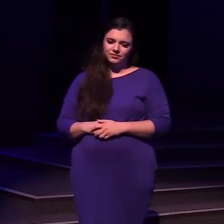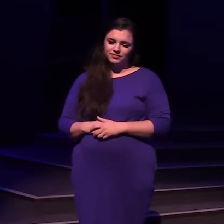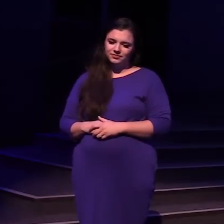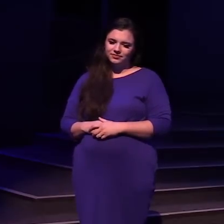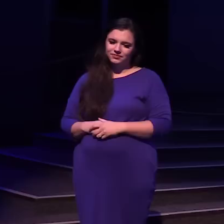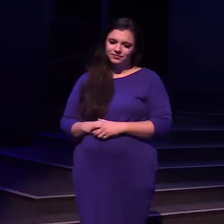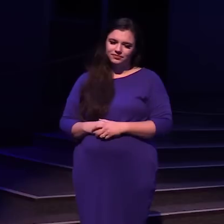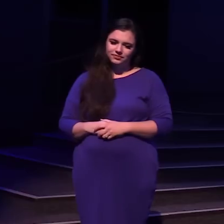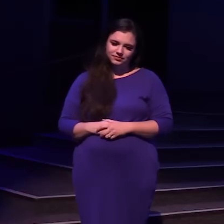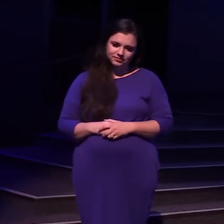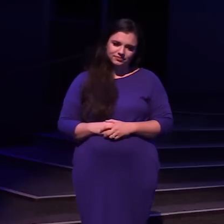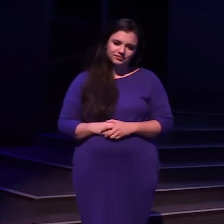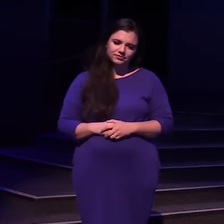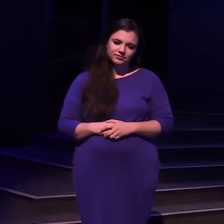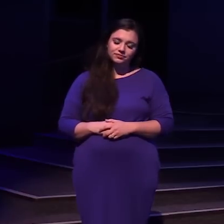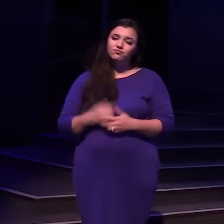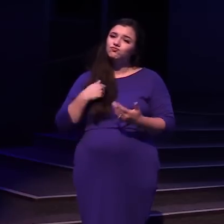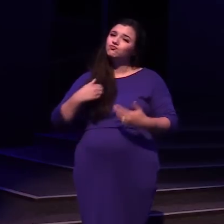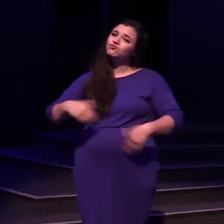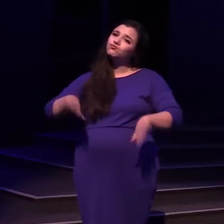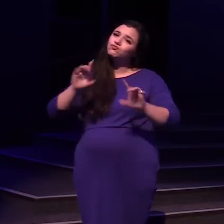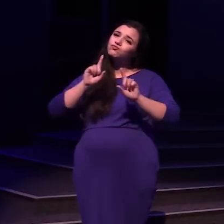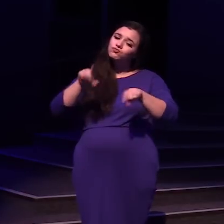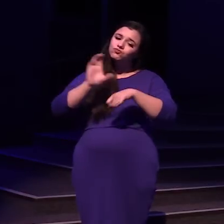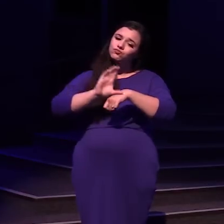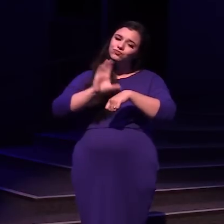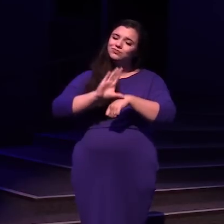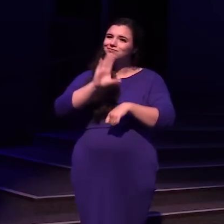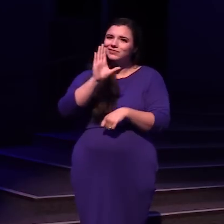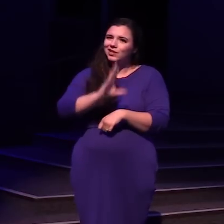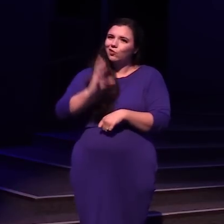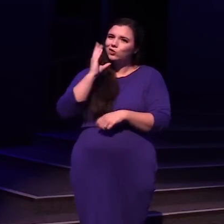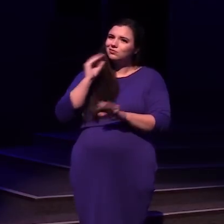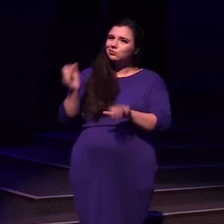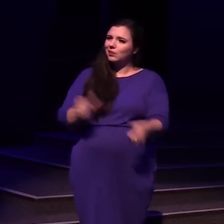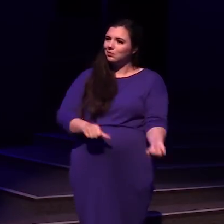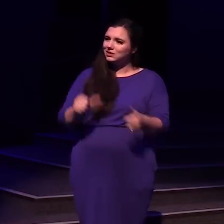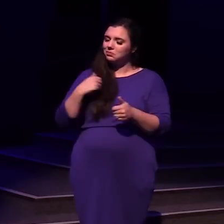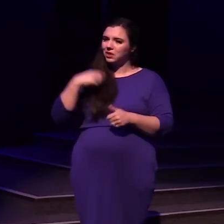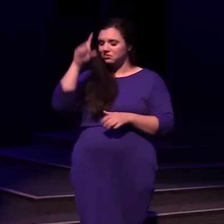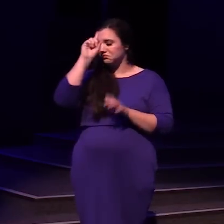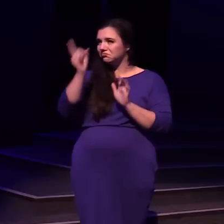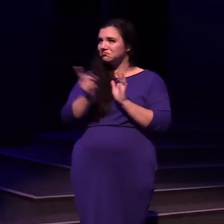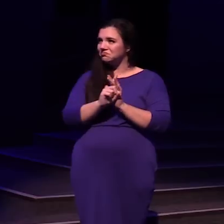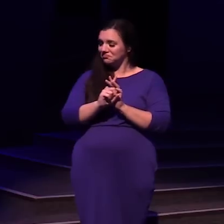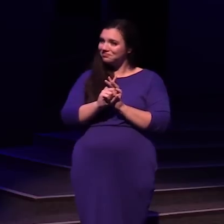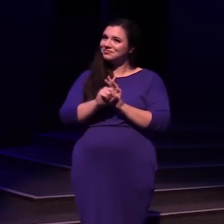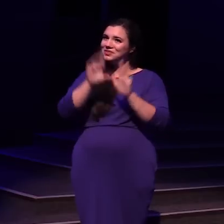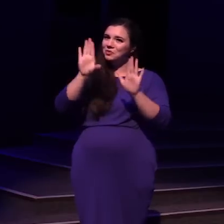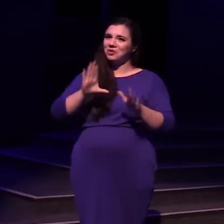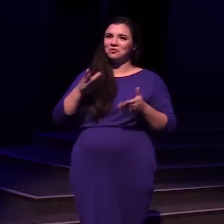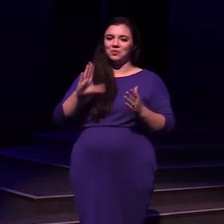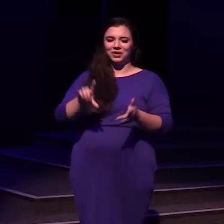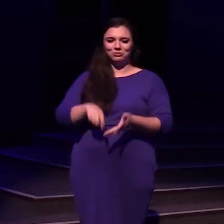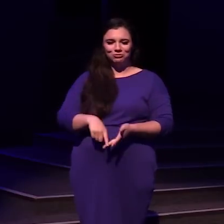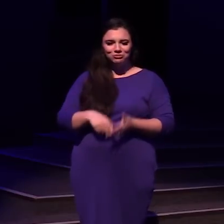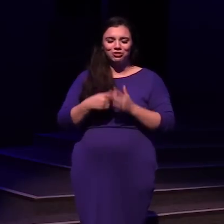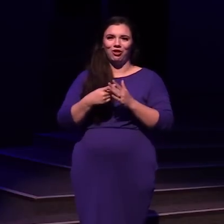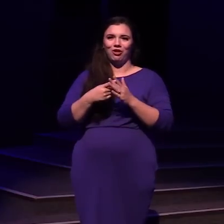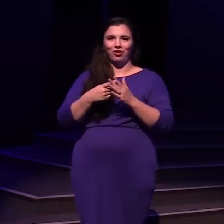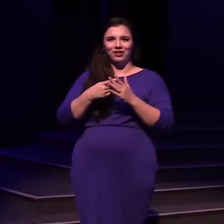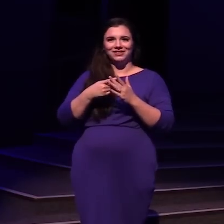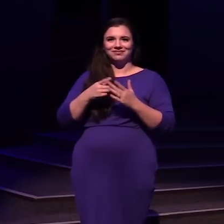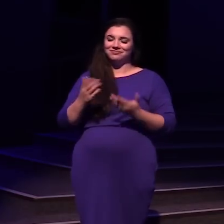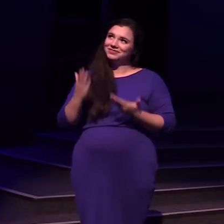I grew up in church But I just never got baptized And I thought, what a wonderful way to start my re-medication to the